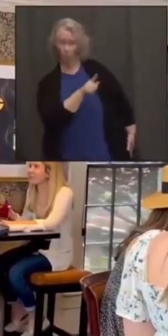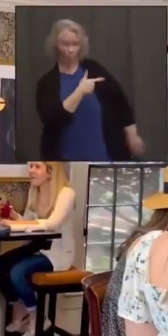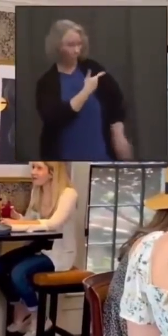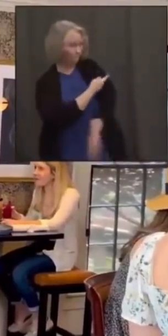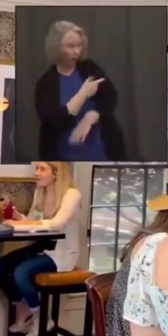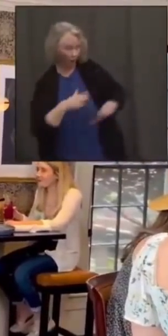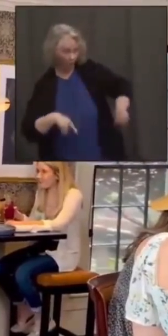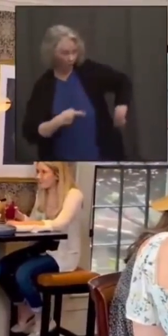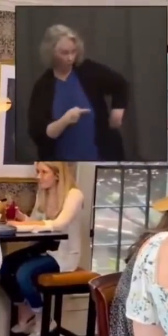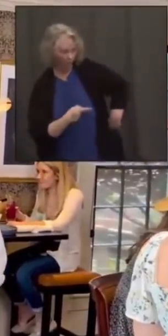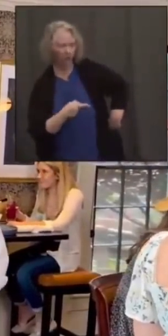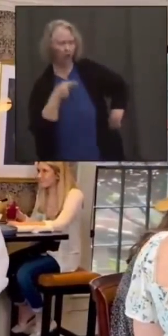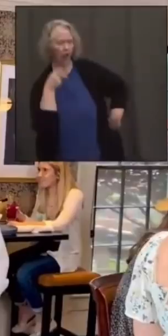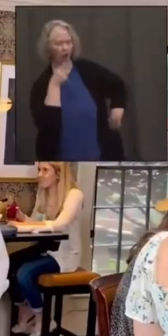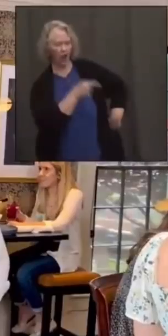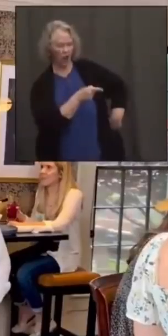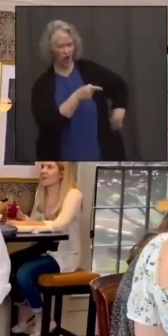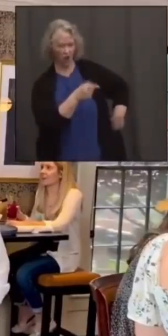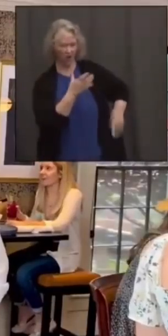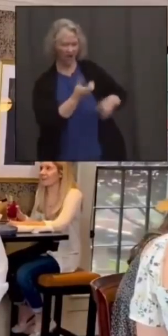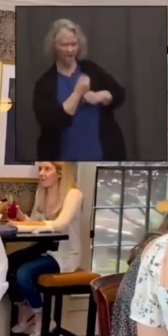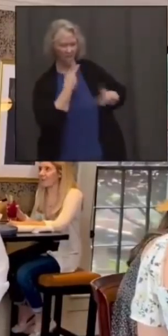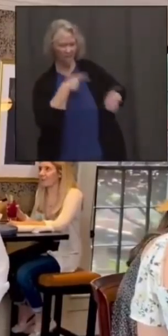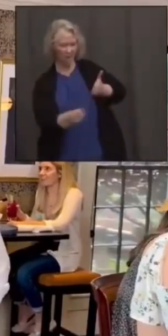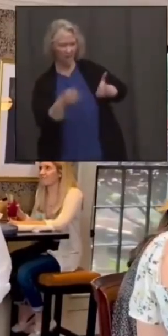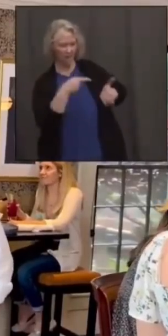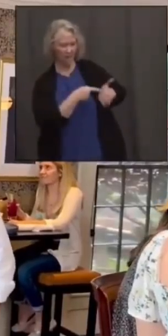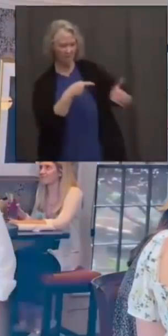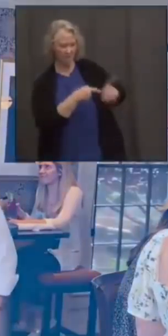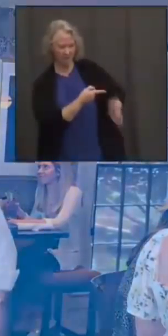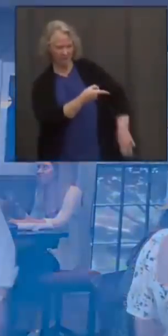Get eh? Get the jab so you don't get stuck with the tab.